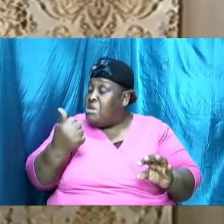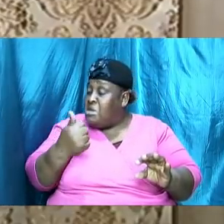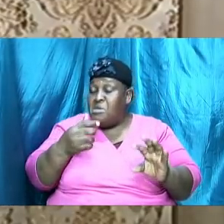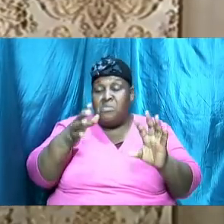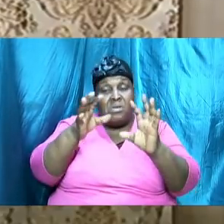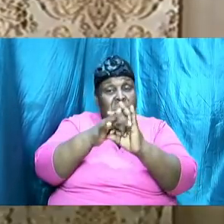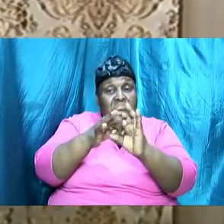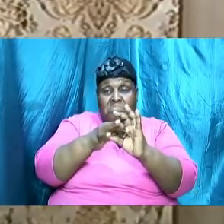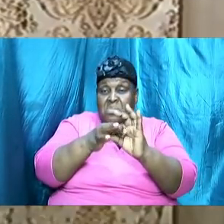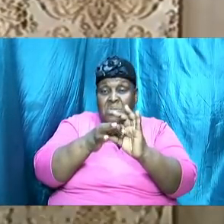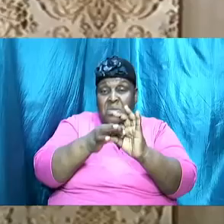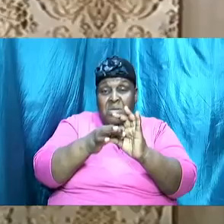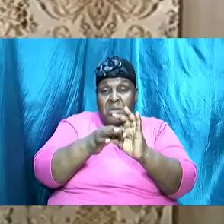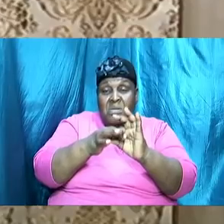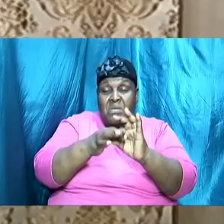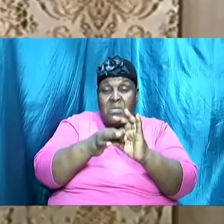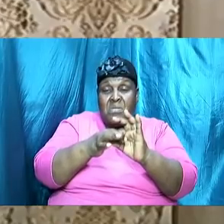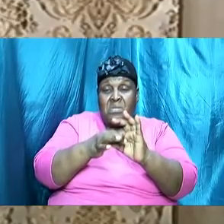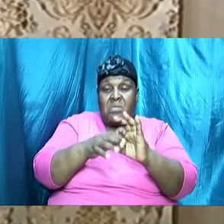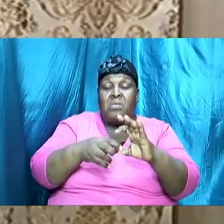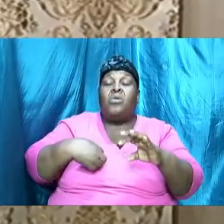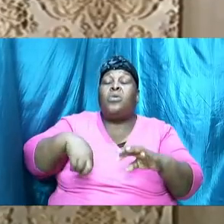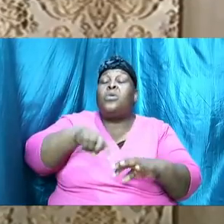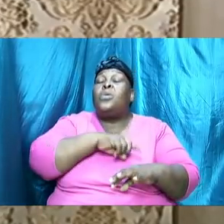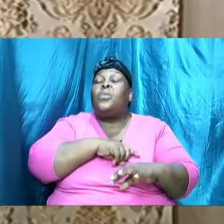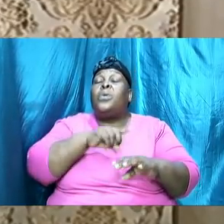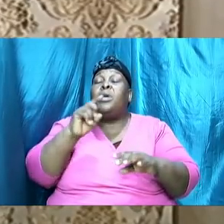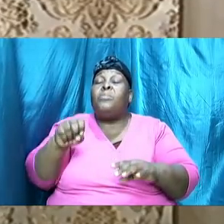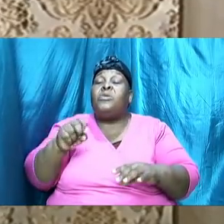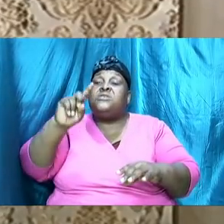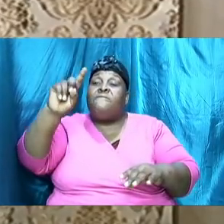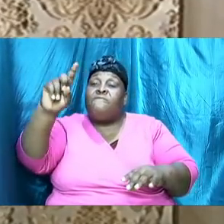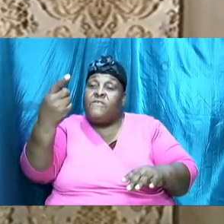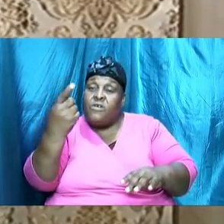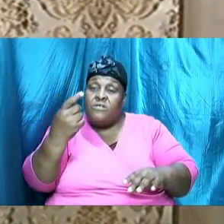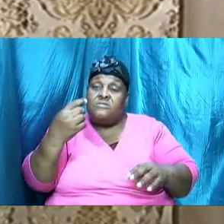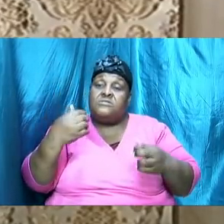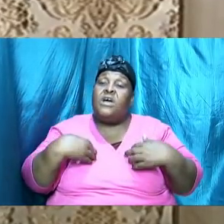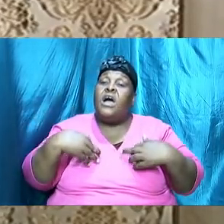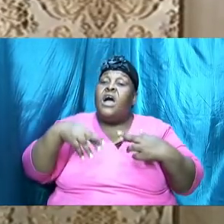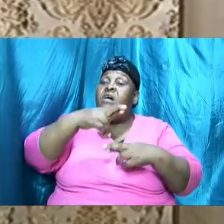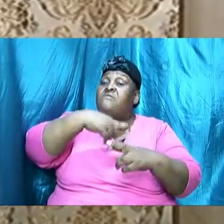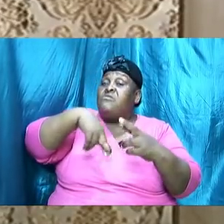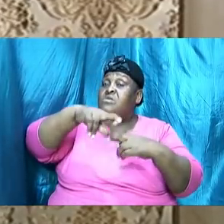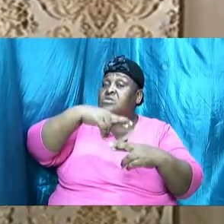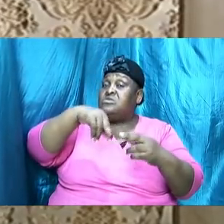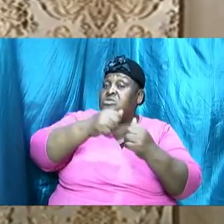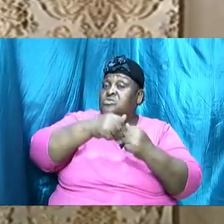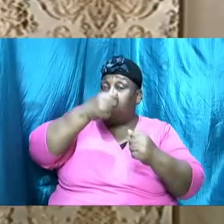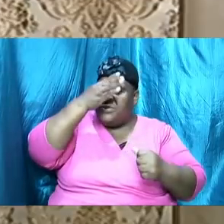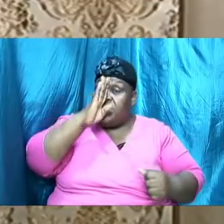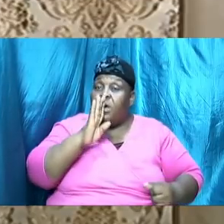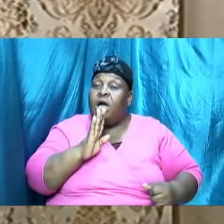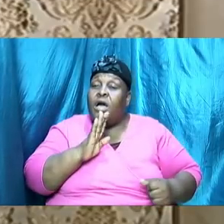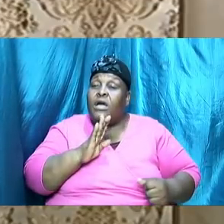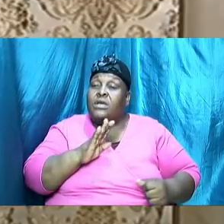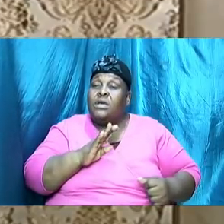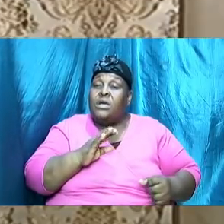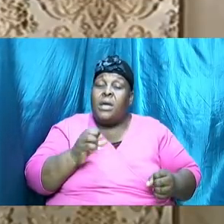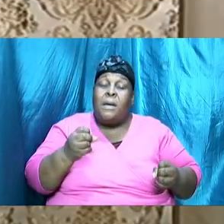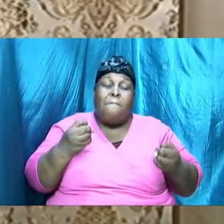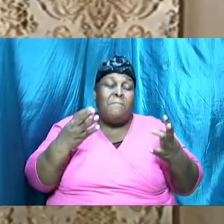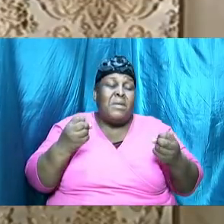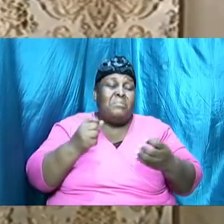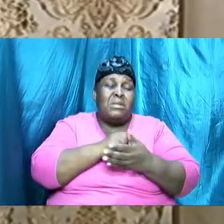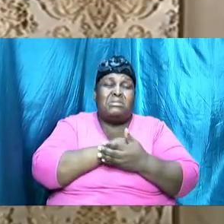sideways horizontally we must first have a relationship with god many saints have